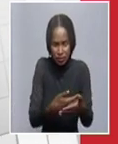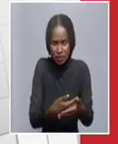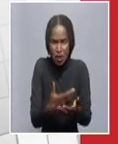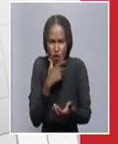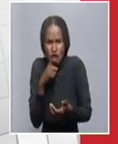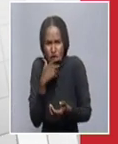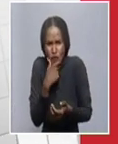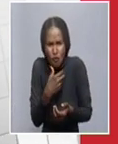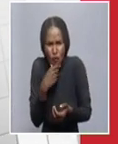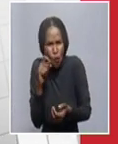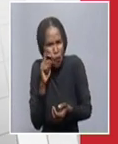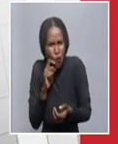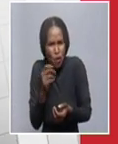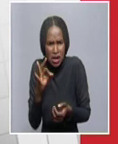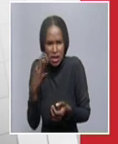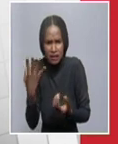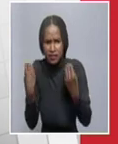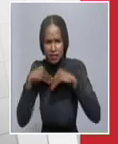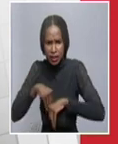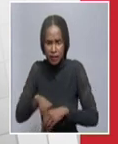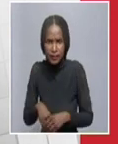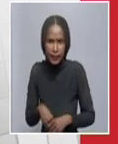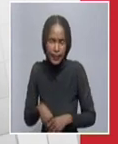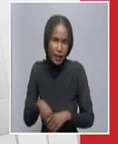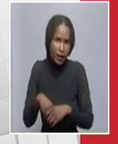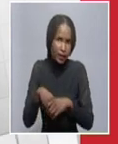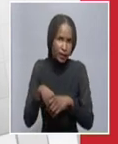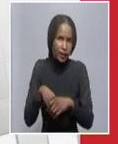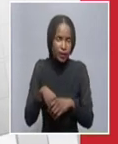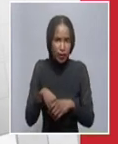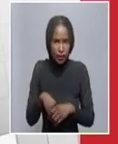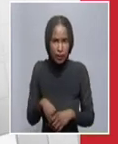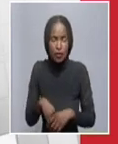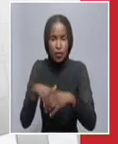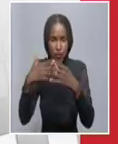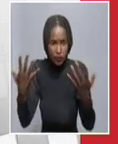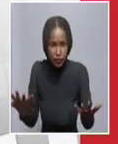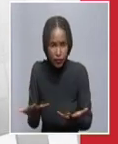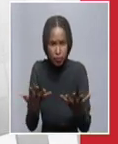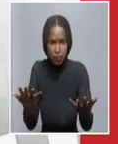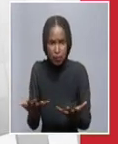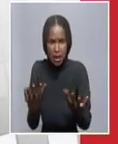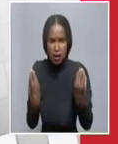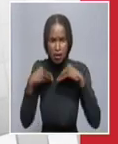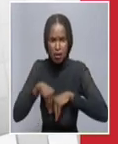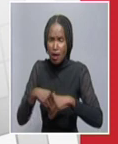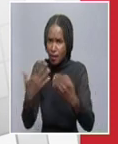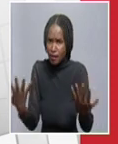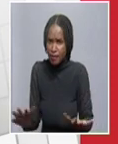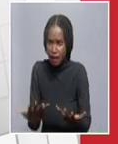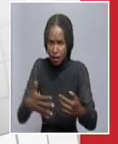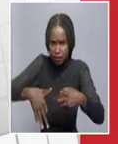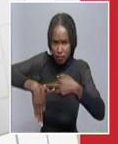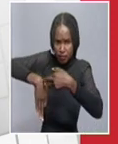95 years old. The new COVID-19 cases are distributed as follows per